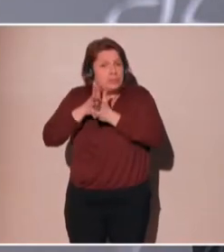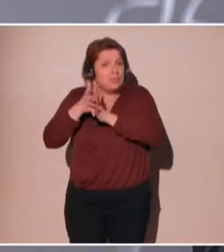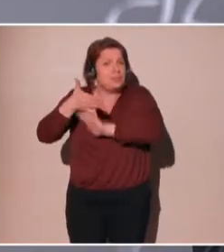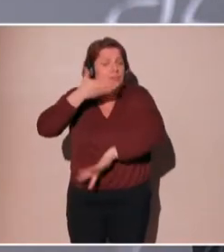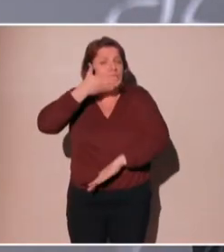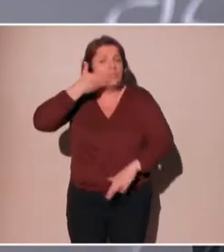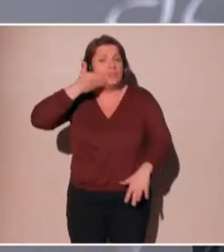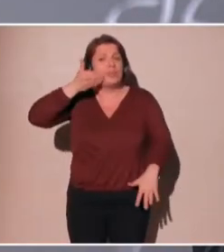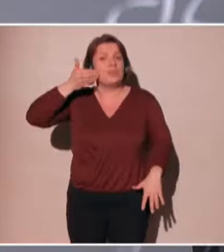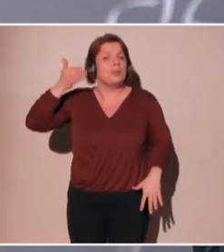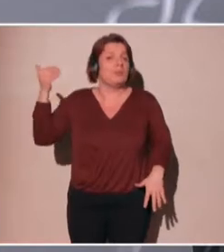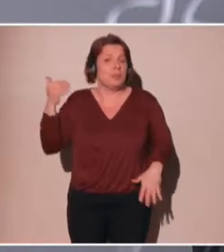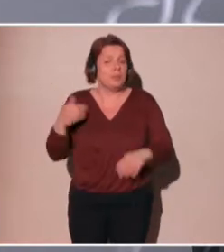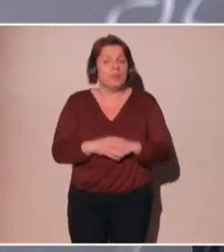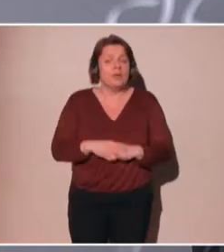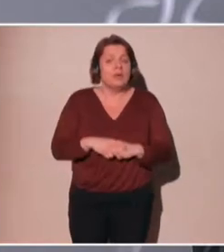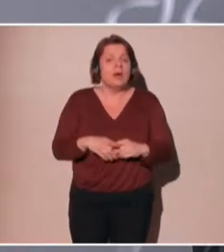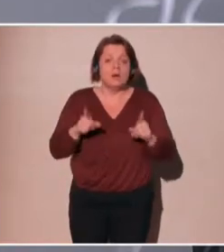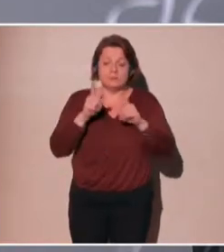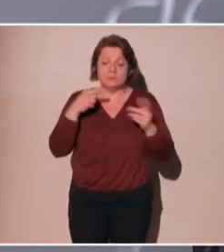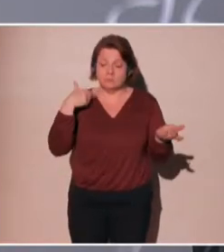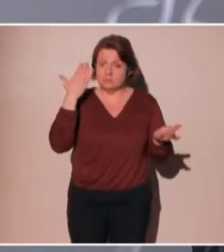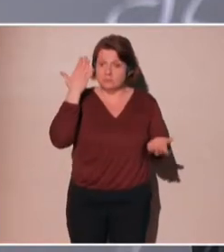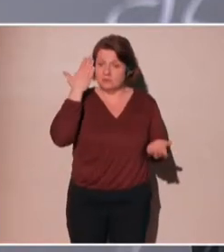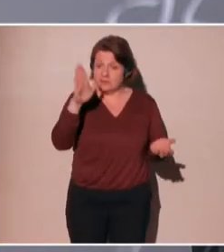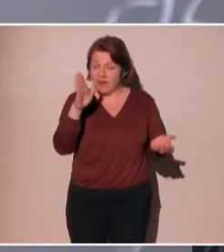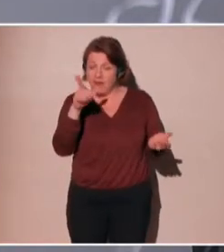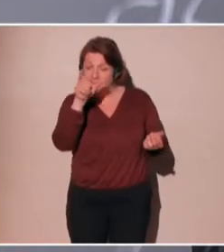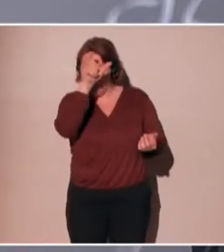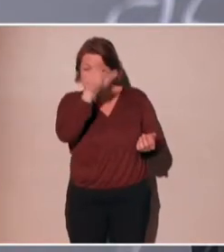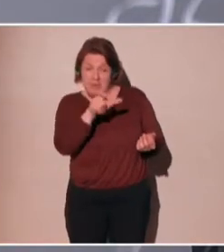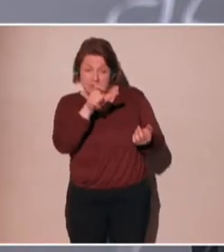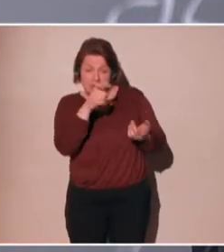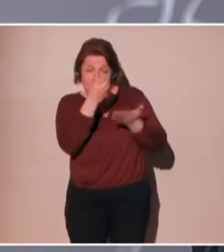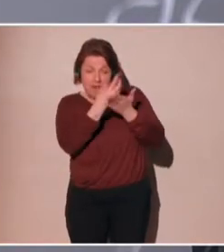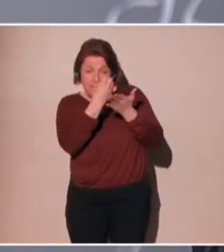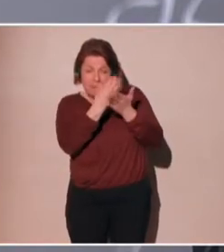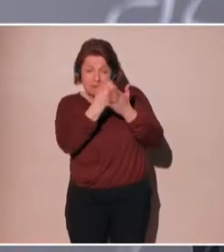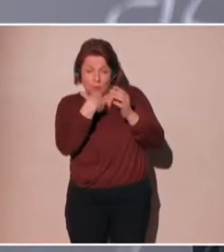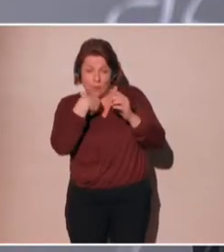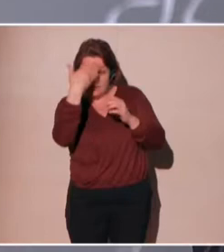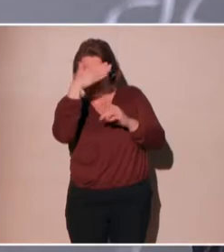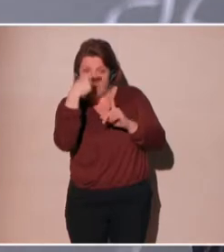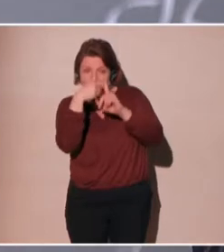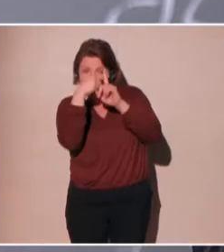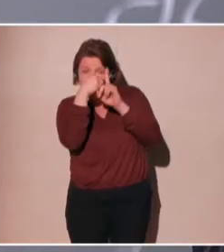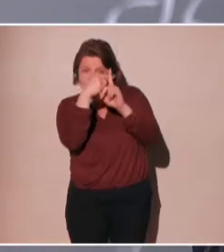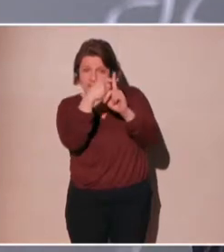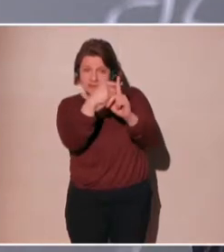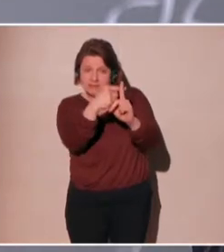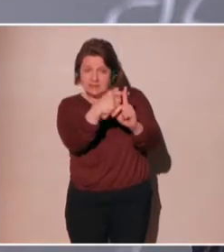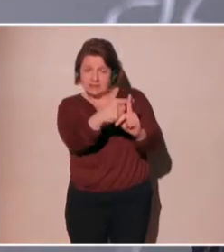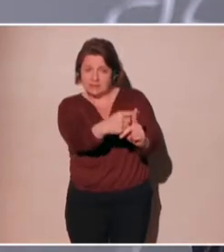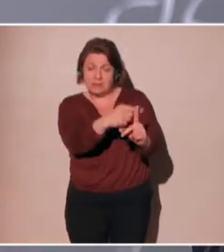is known about you or the more the bot knows about you, the more you'll trust them. And the more you trust them, the easier it is to be exploited.